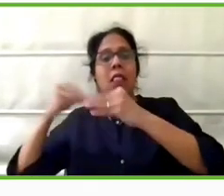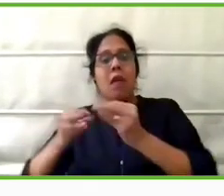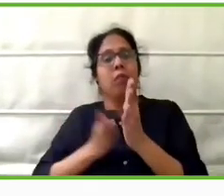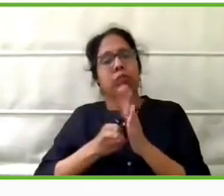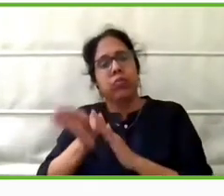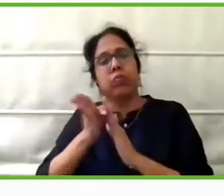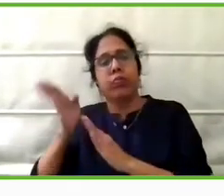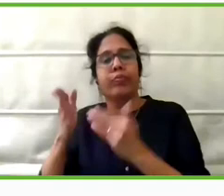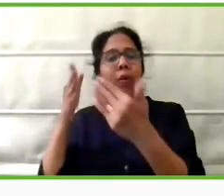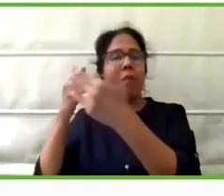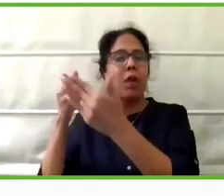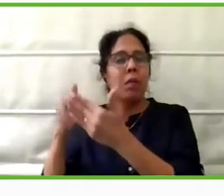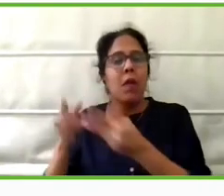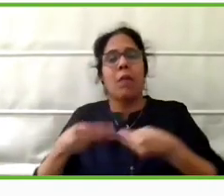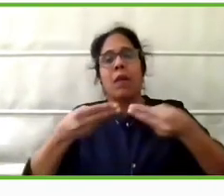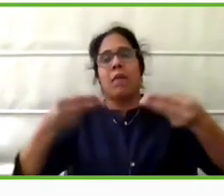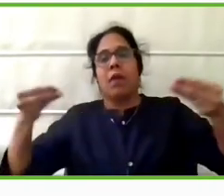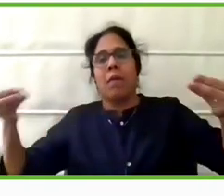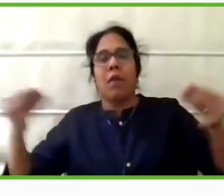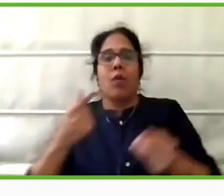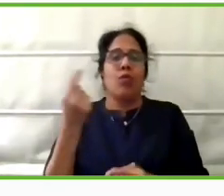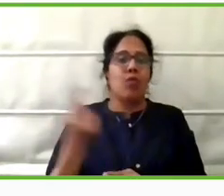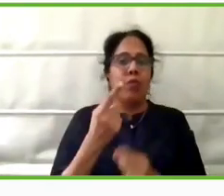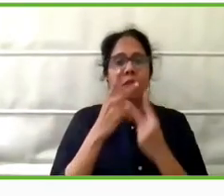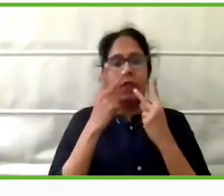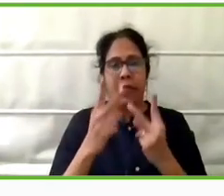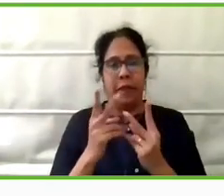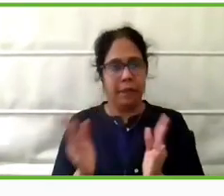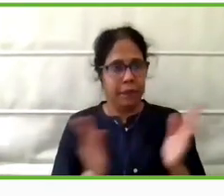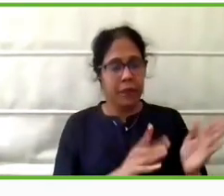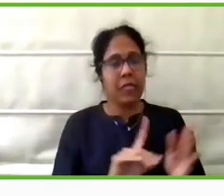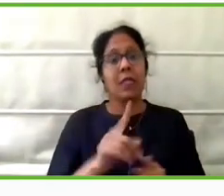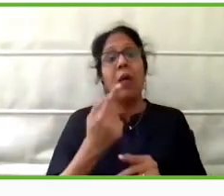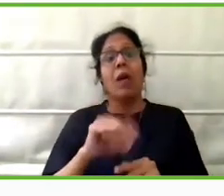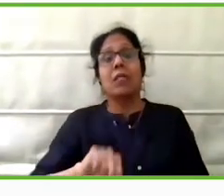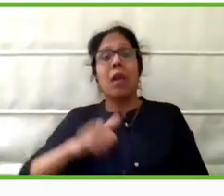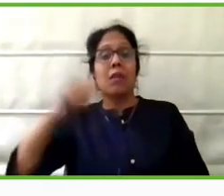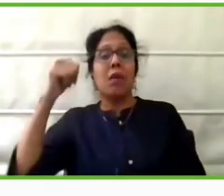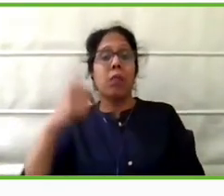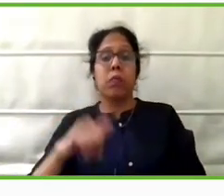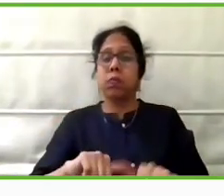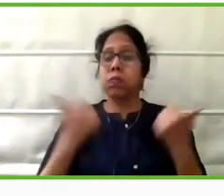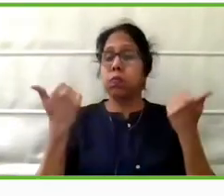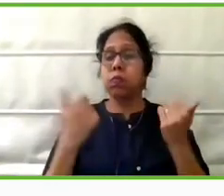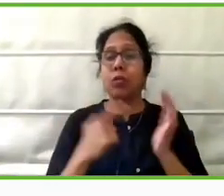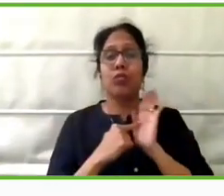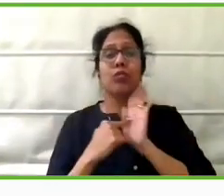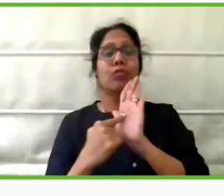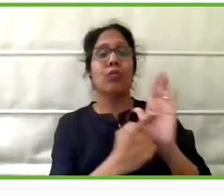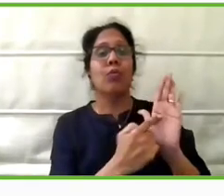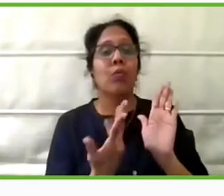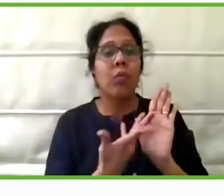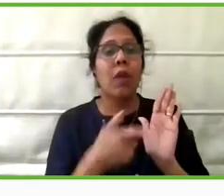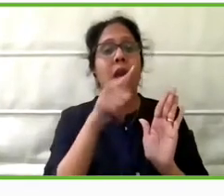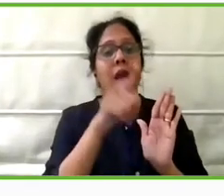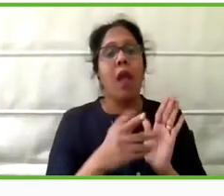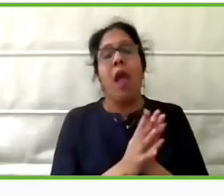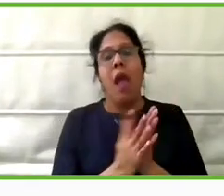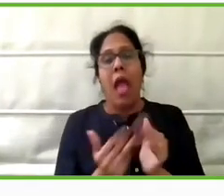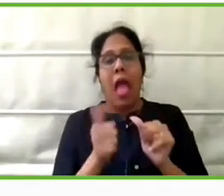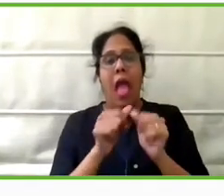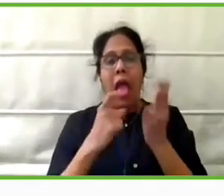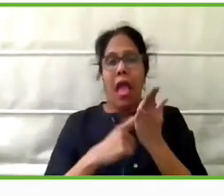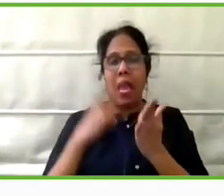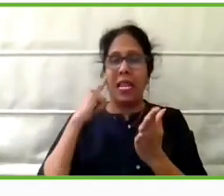Our first success story with the grid model has been the Arise standing wheelchair. In for the development of Arise,